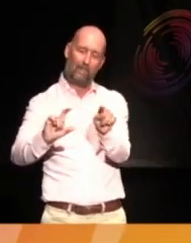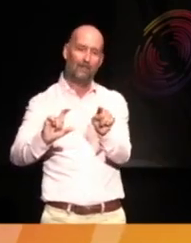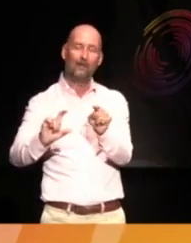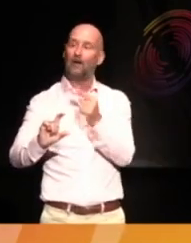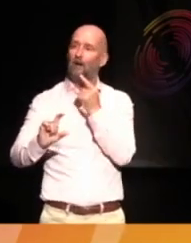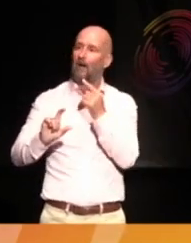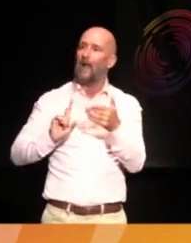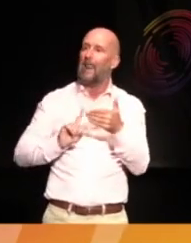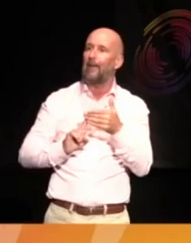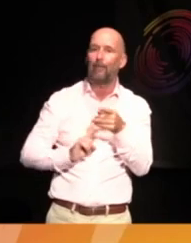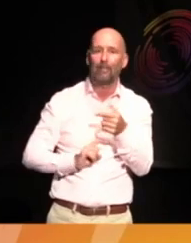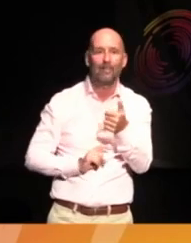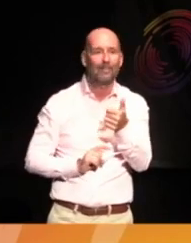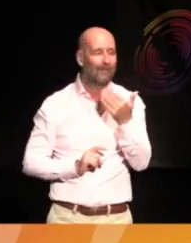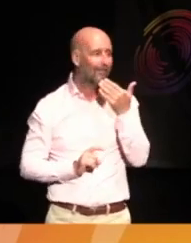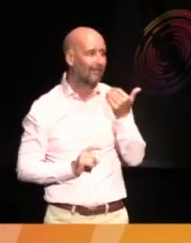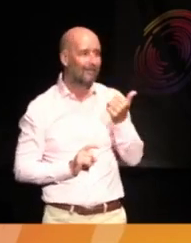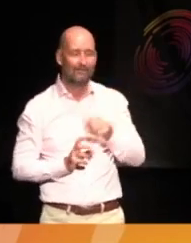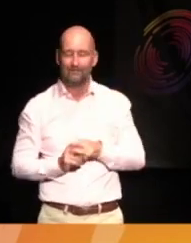Label.